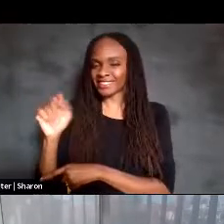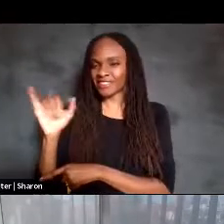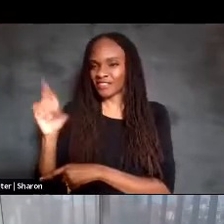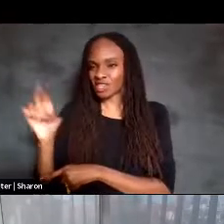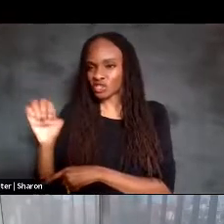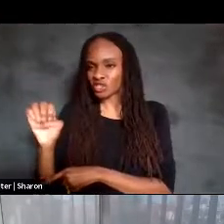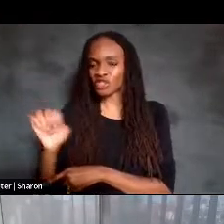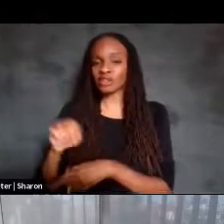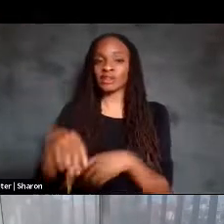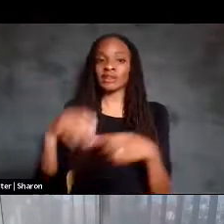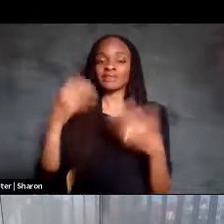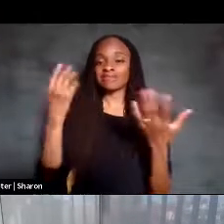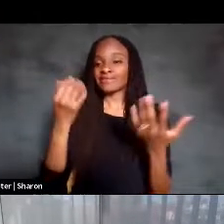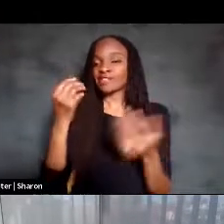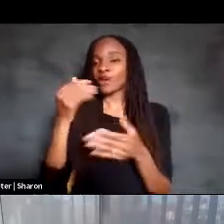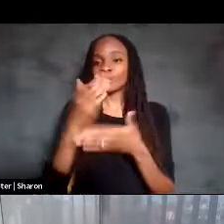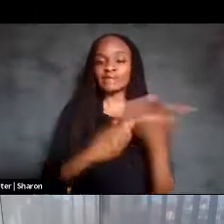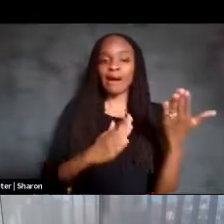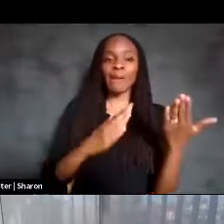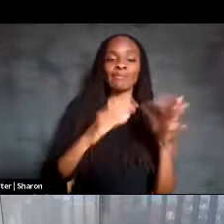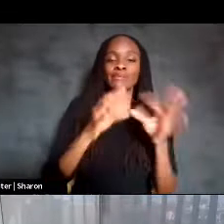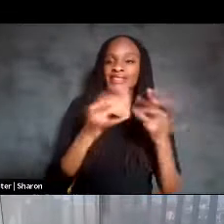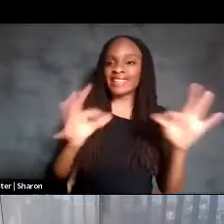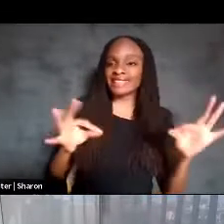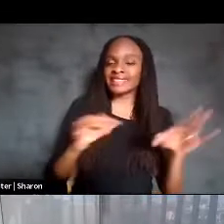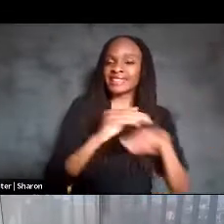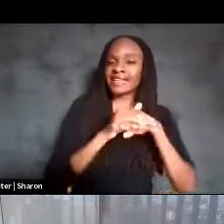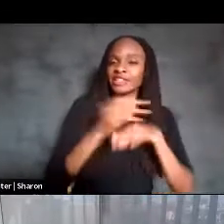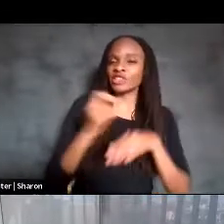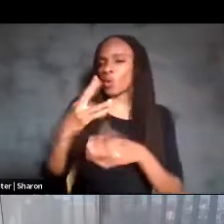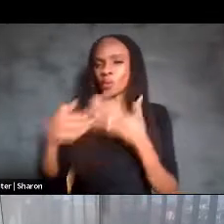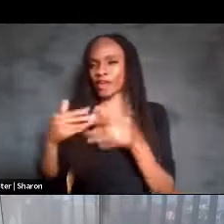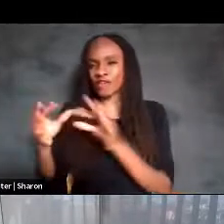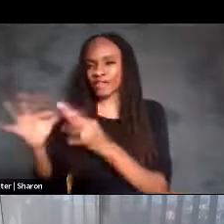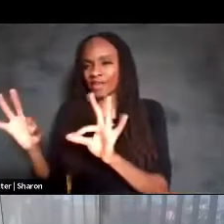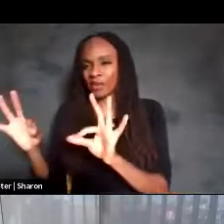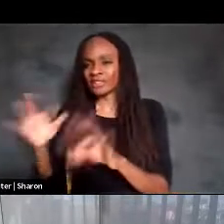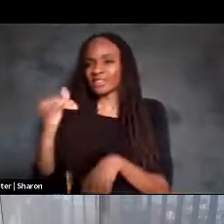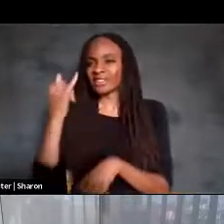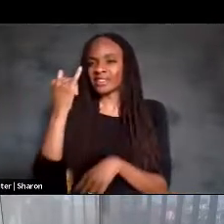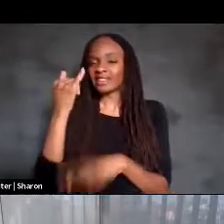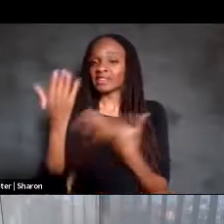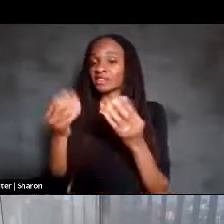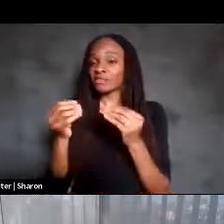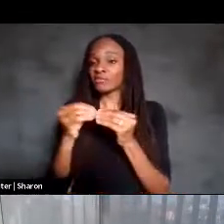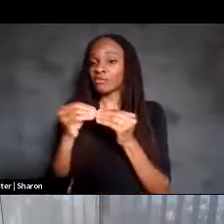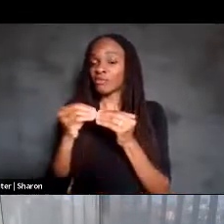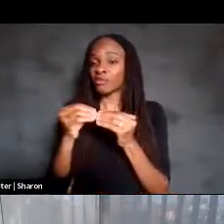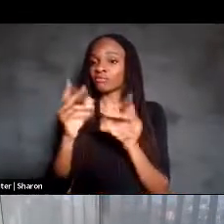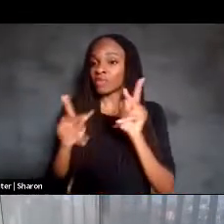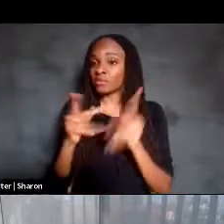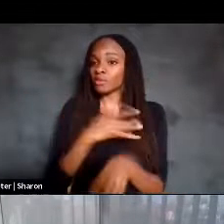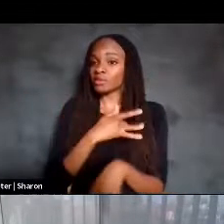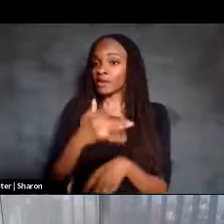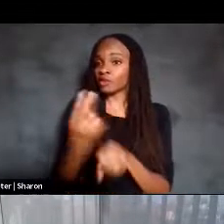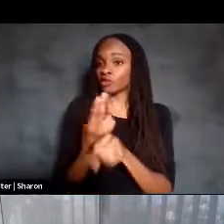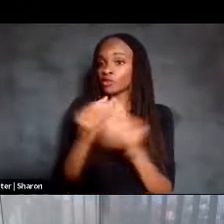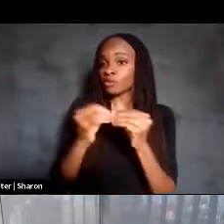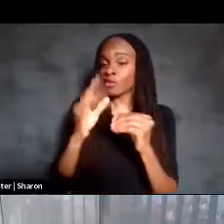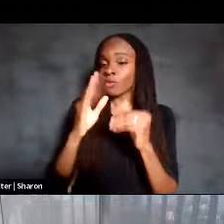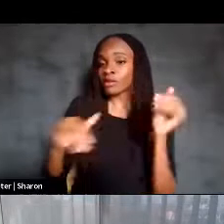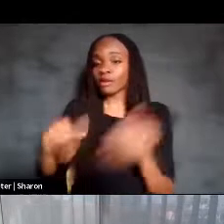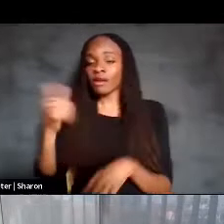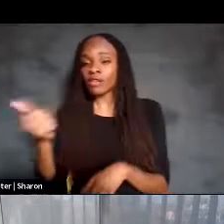sentences in English or in whatever language you use are just more likely than other sentences, because some word combinations make sense